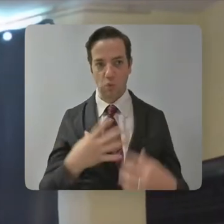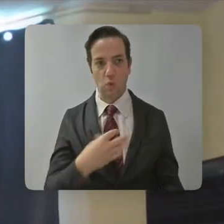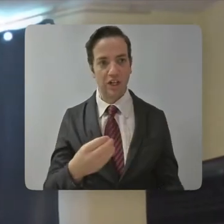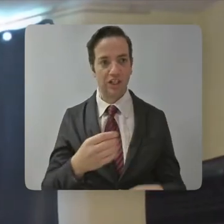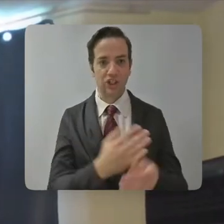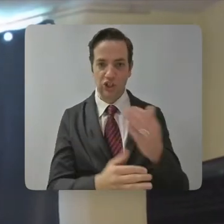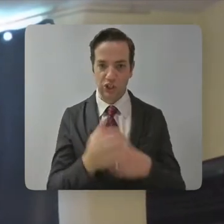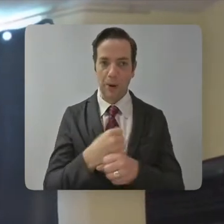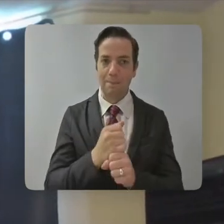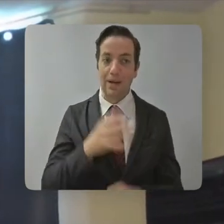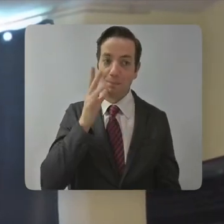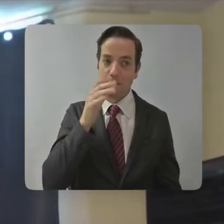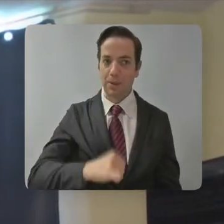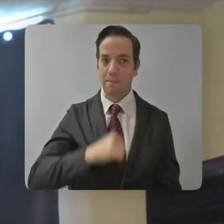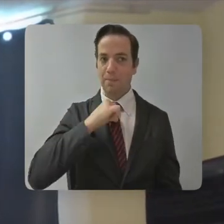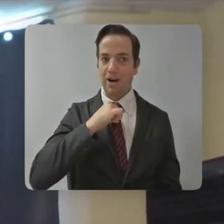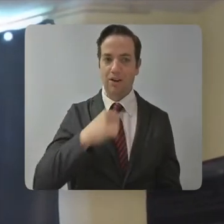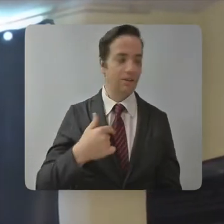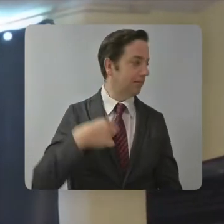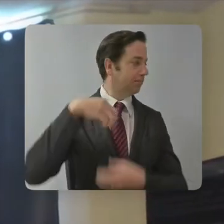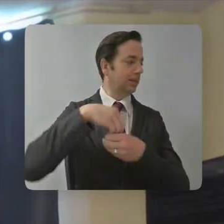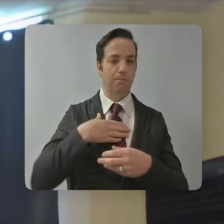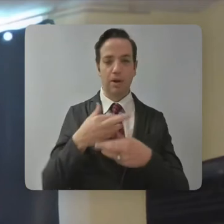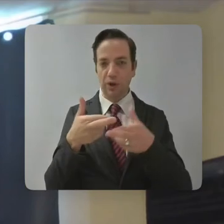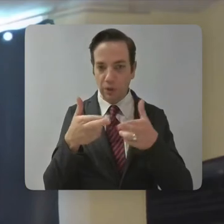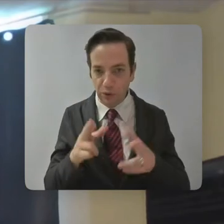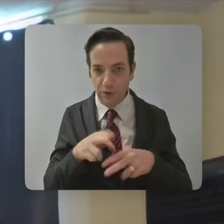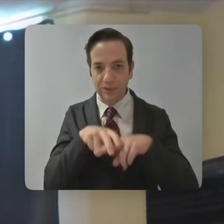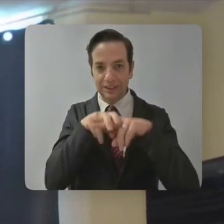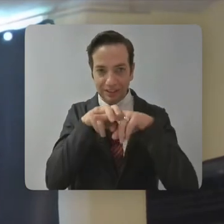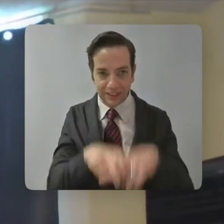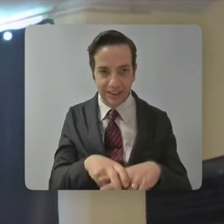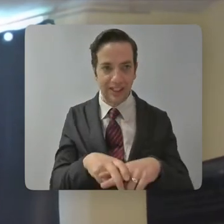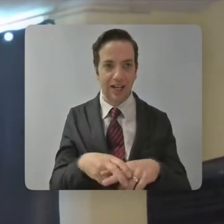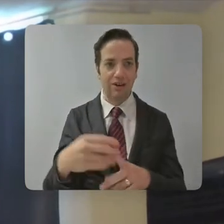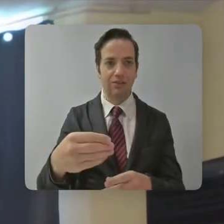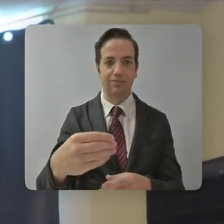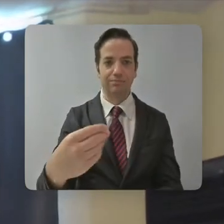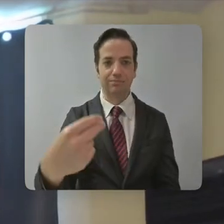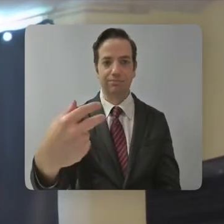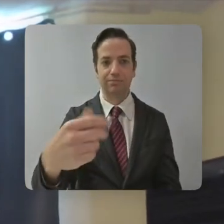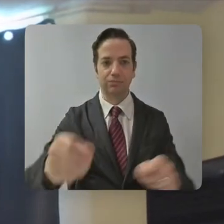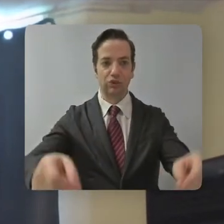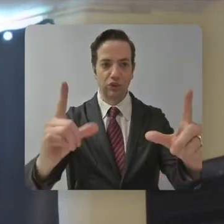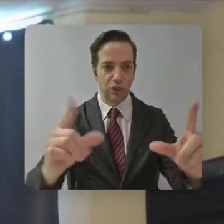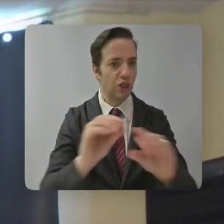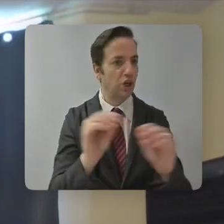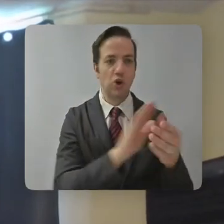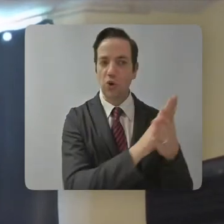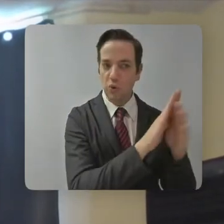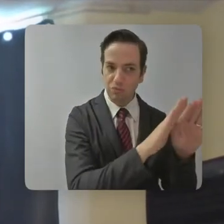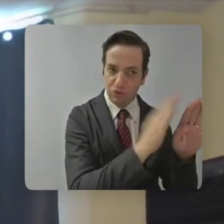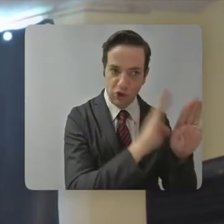room. I'm sitting down in front of my monitor and, uh, I don't have a door or window open and it is getting quite hot, uh,